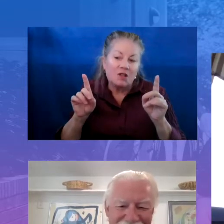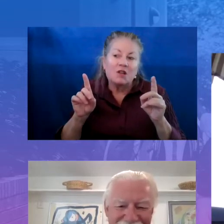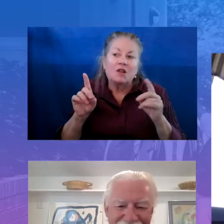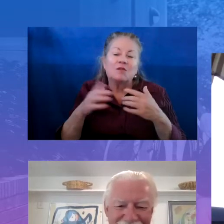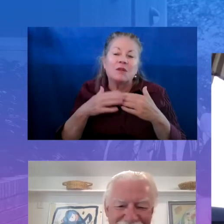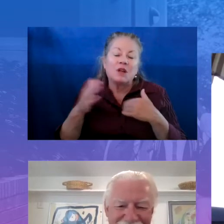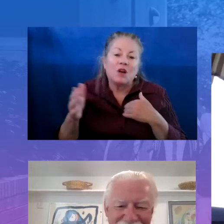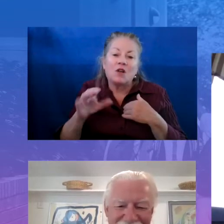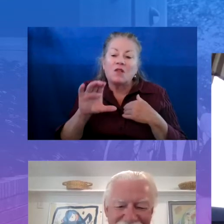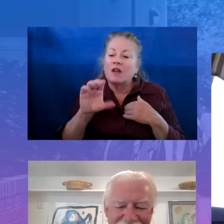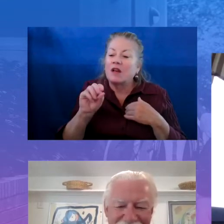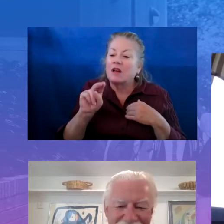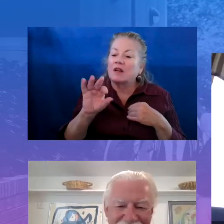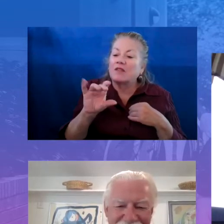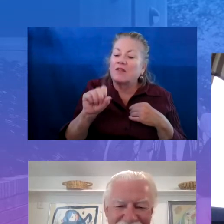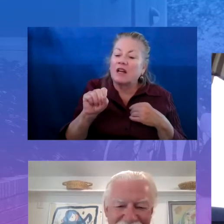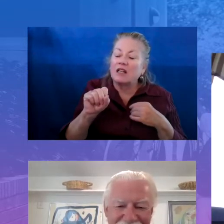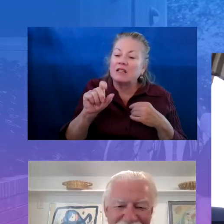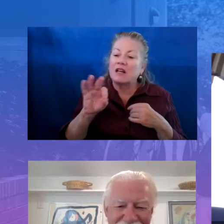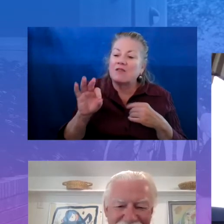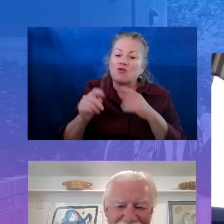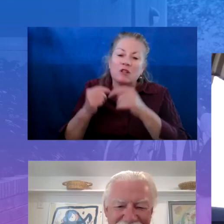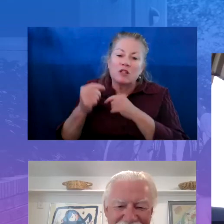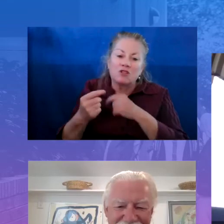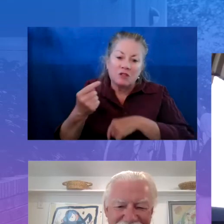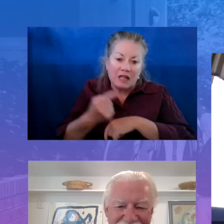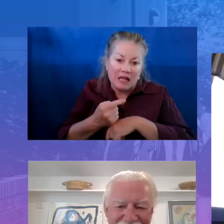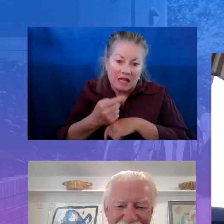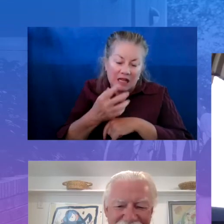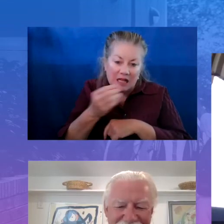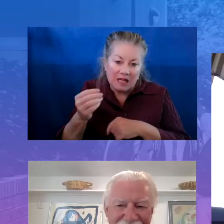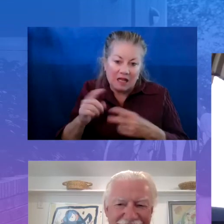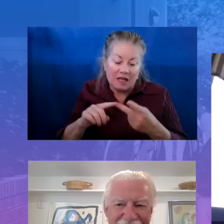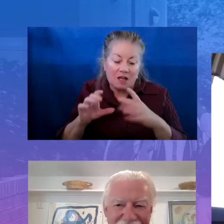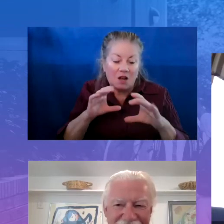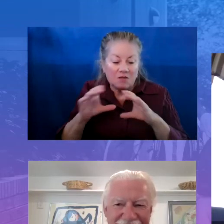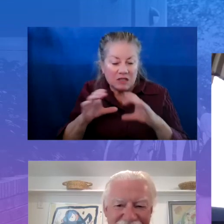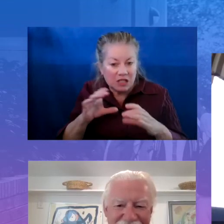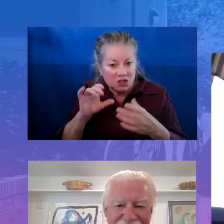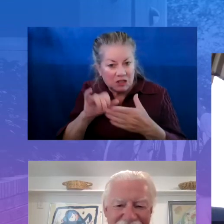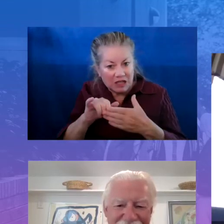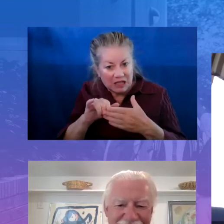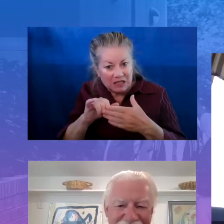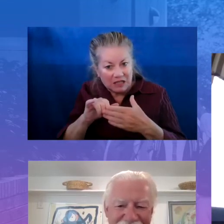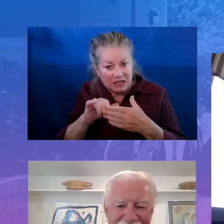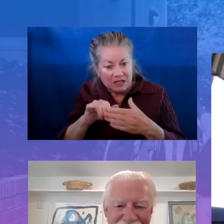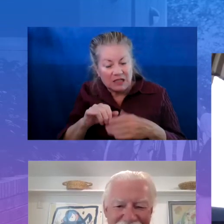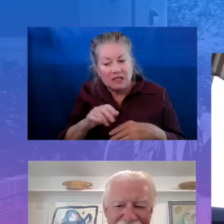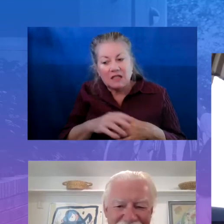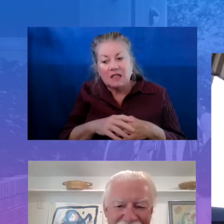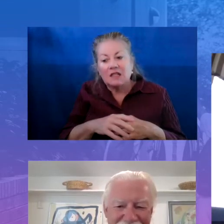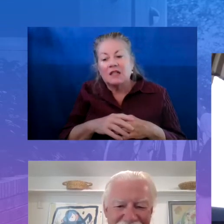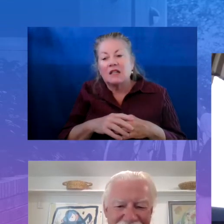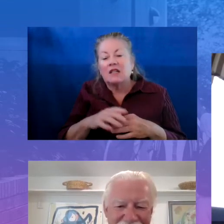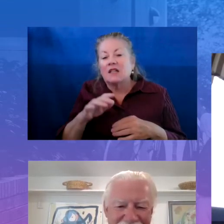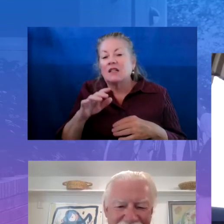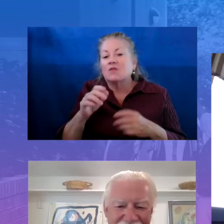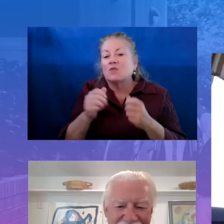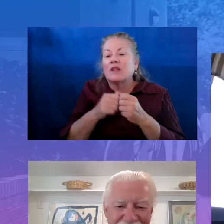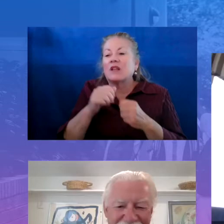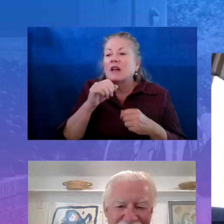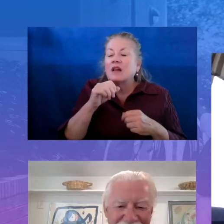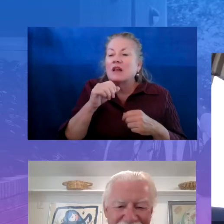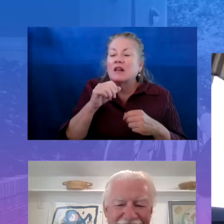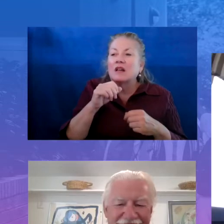day and the, like, you know, conversation that is just framed around unfinished learning and shift your conversation to, one,